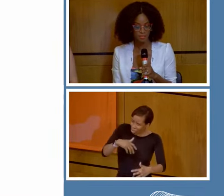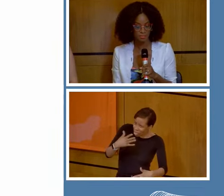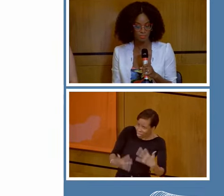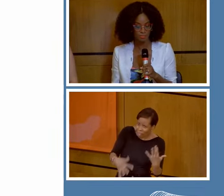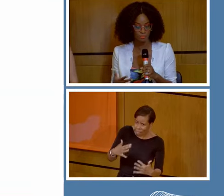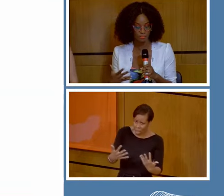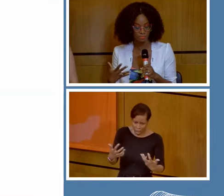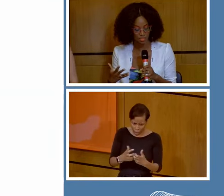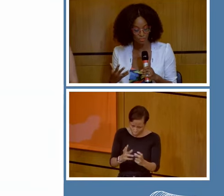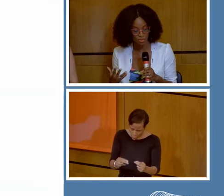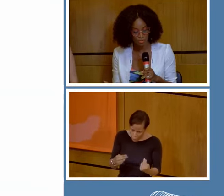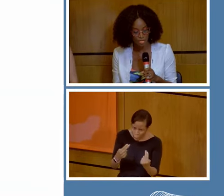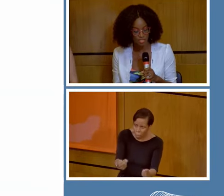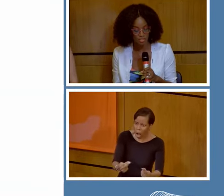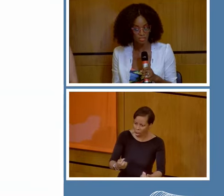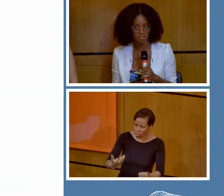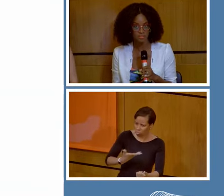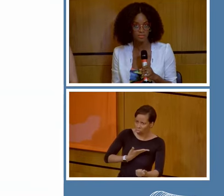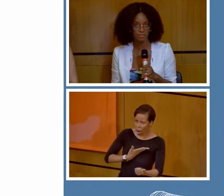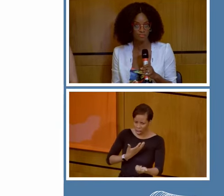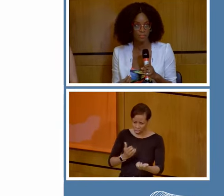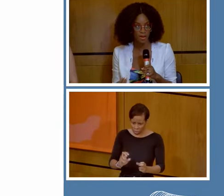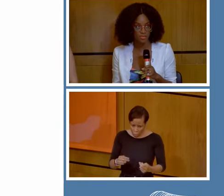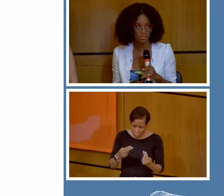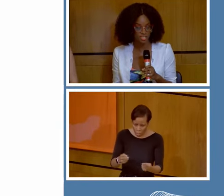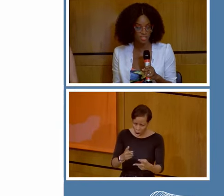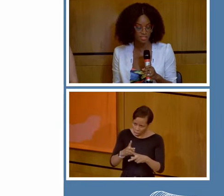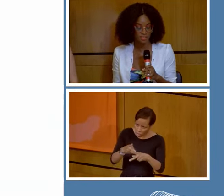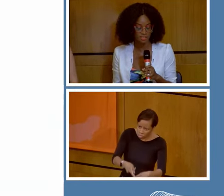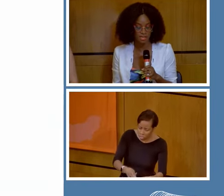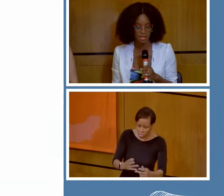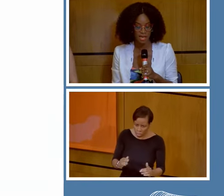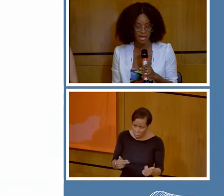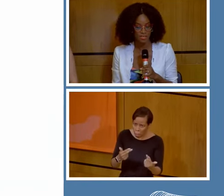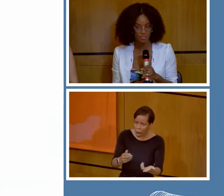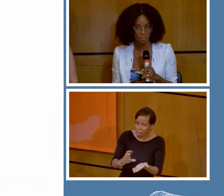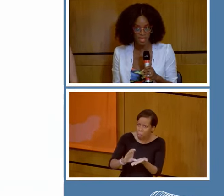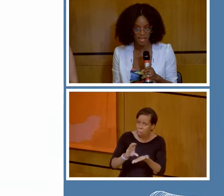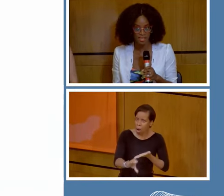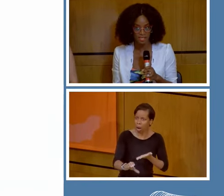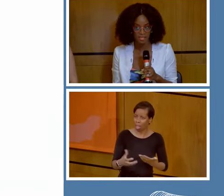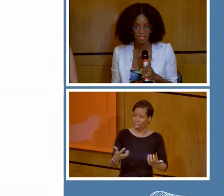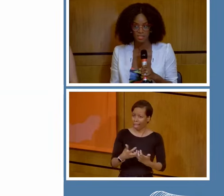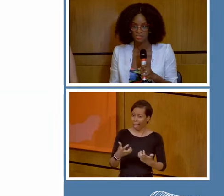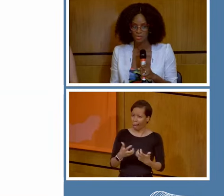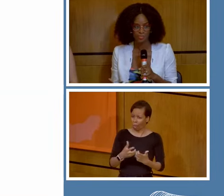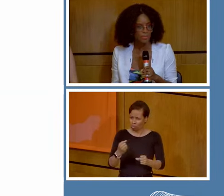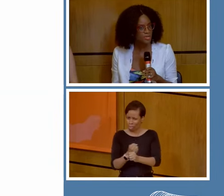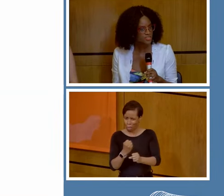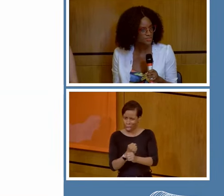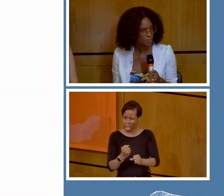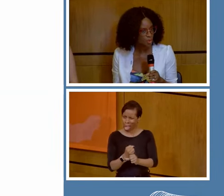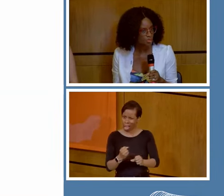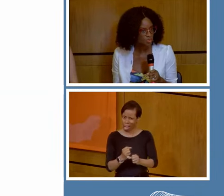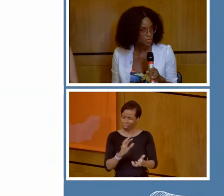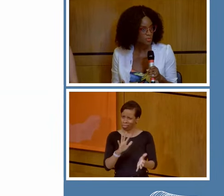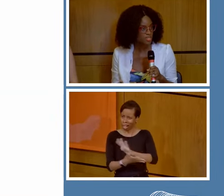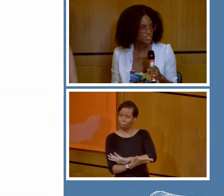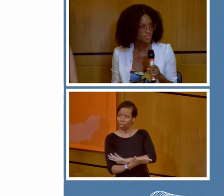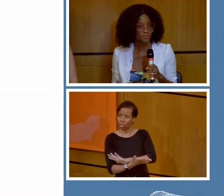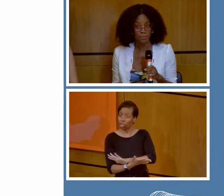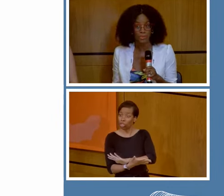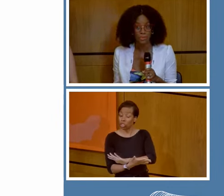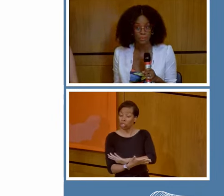and so reparations, reparatory justice, and repair. So, reparations for what,